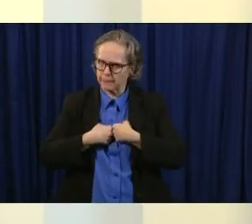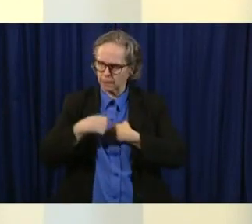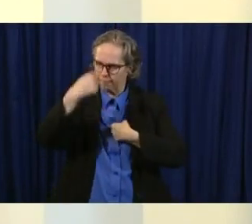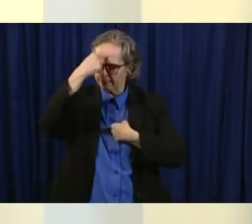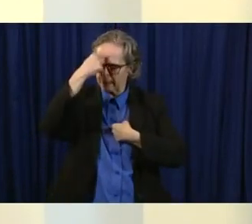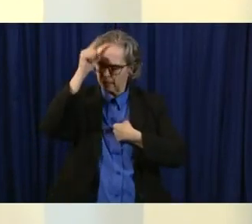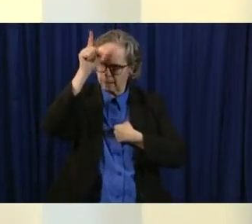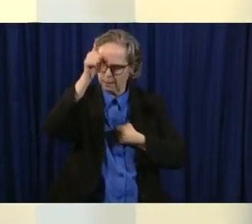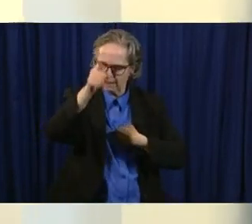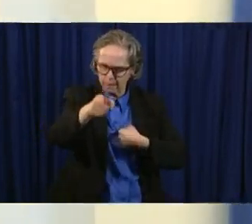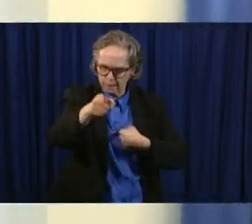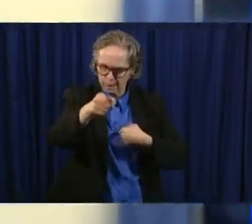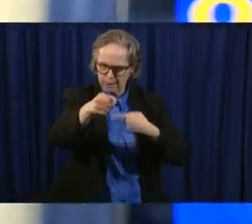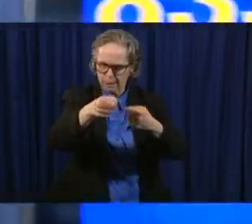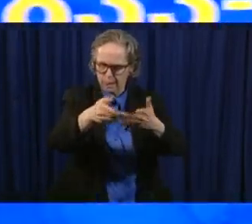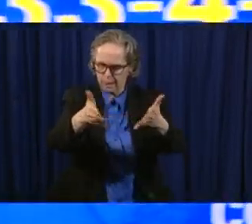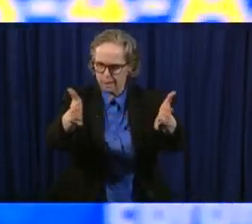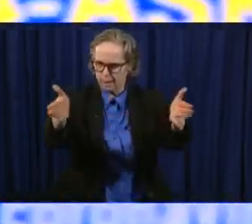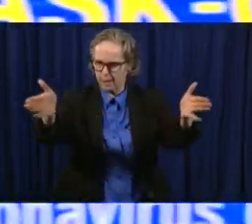economy forward